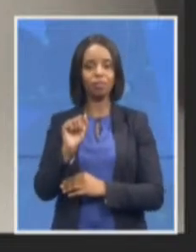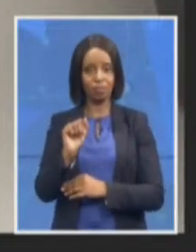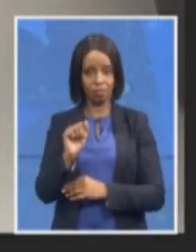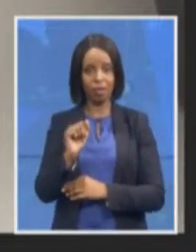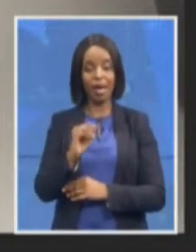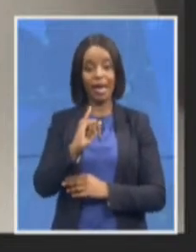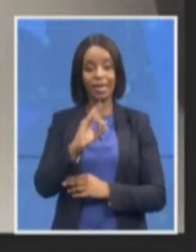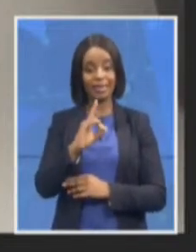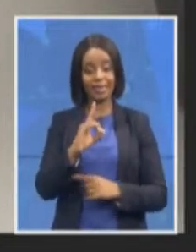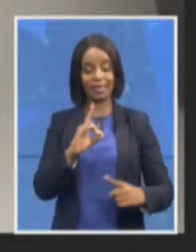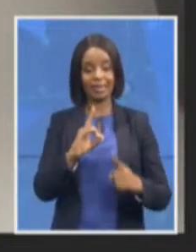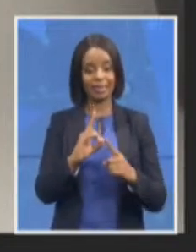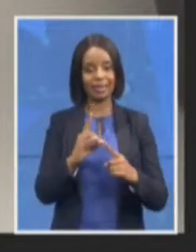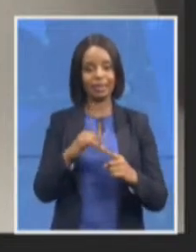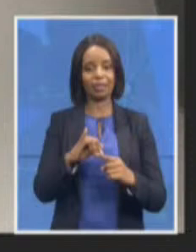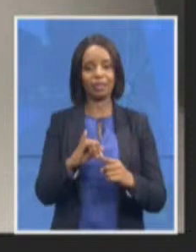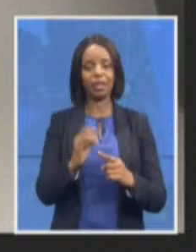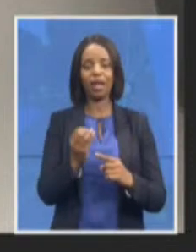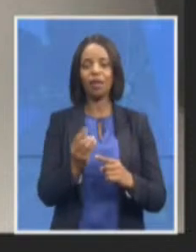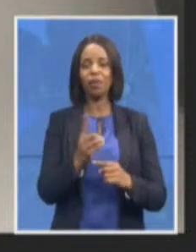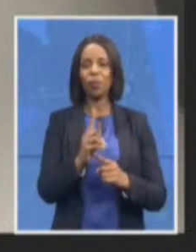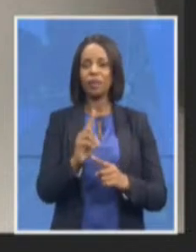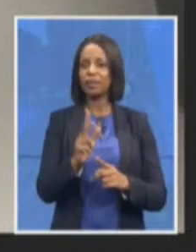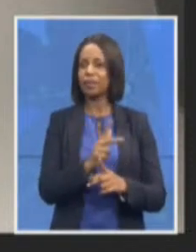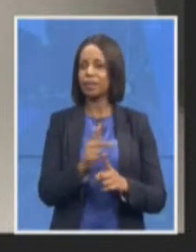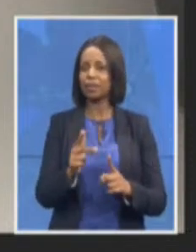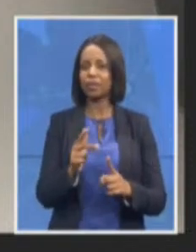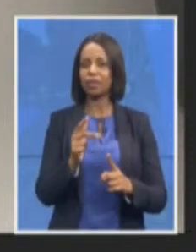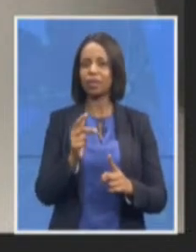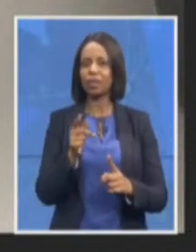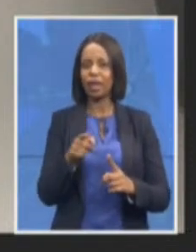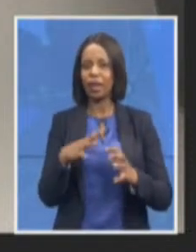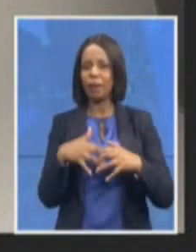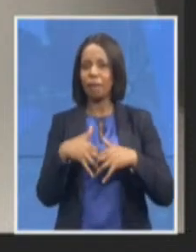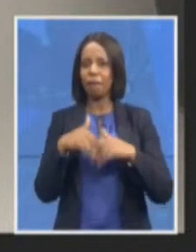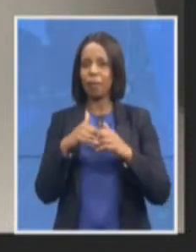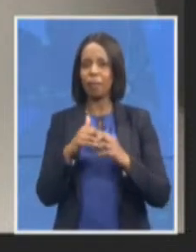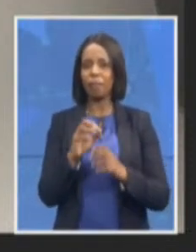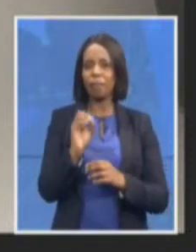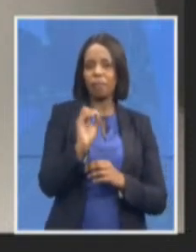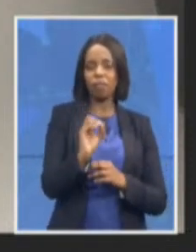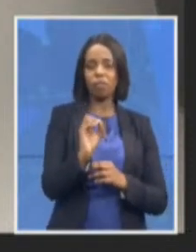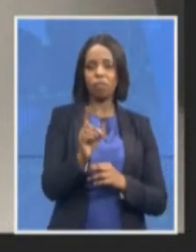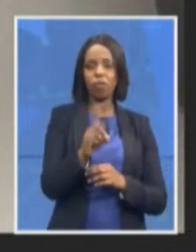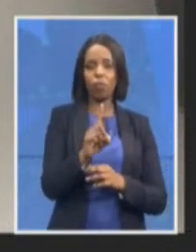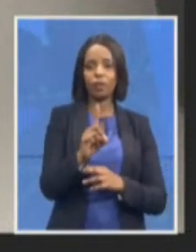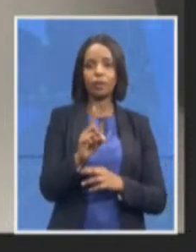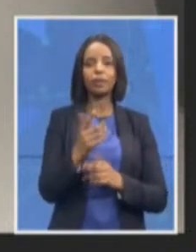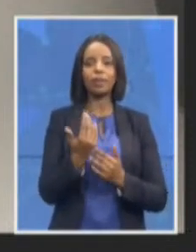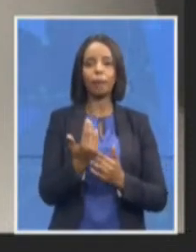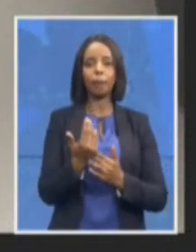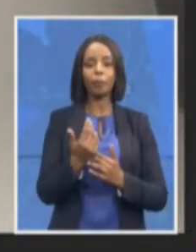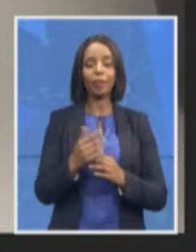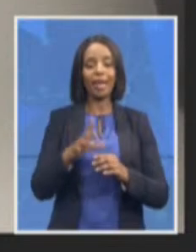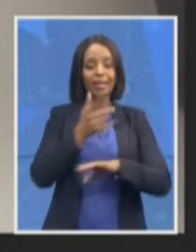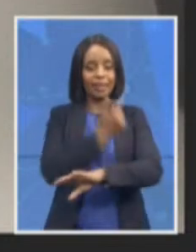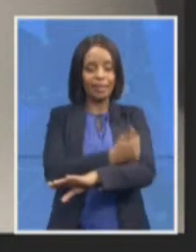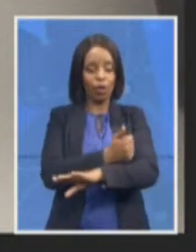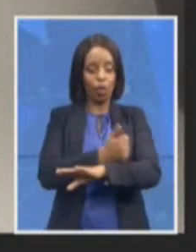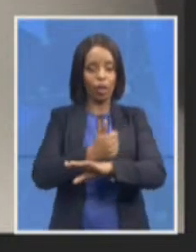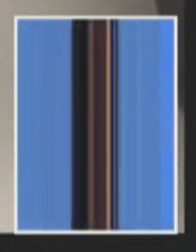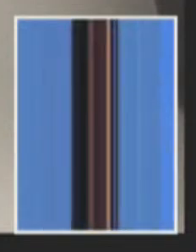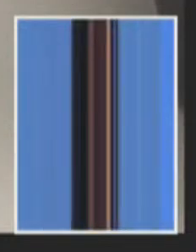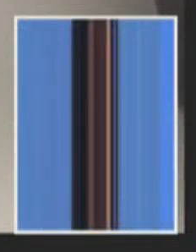to exist with a range of stakeholders and expertise so there are a number of secondees from the police from the